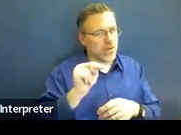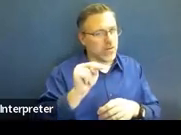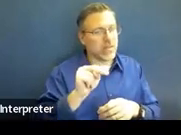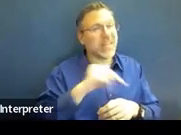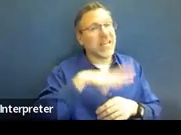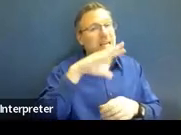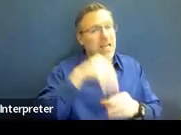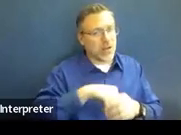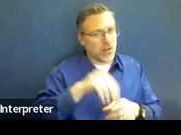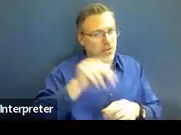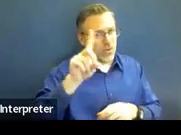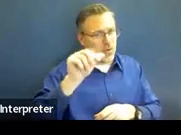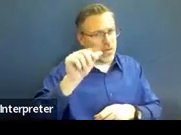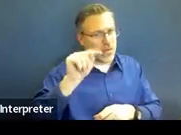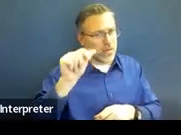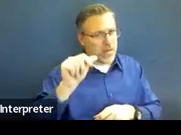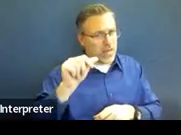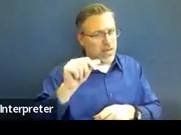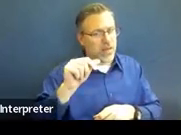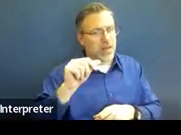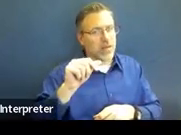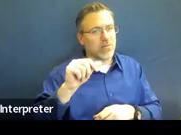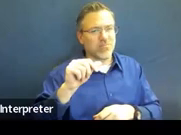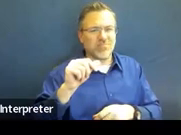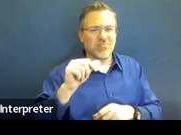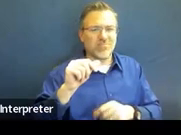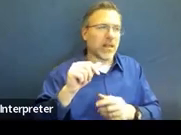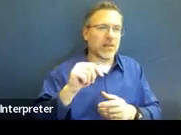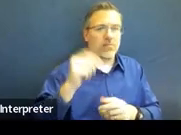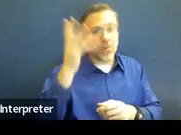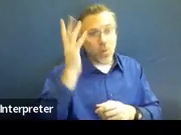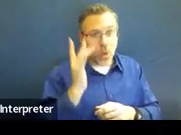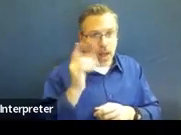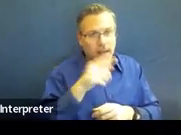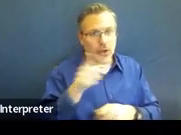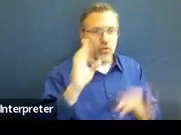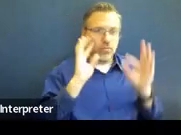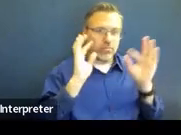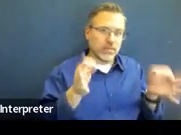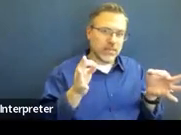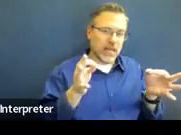in those, that why you're making those determinations.